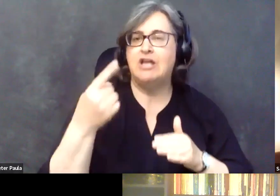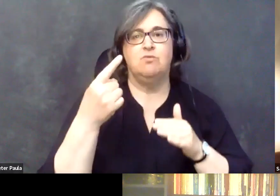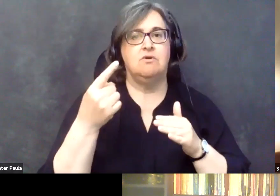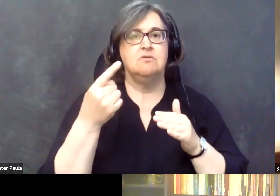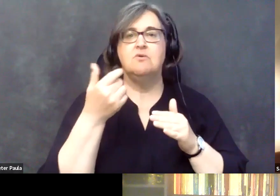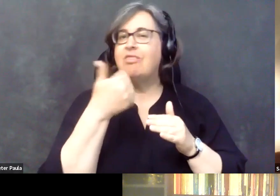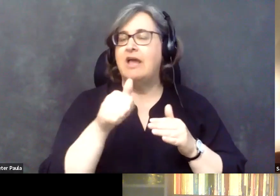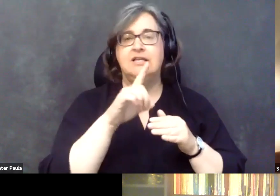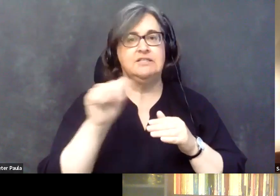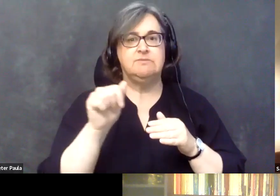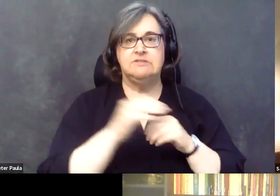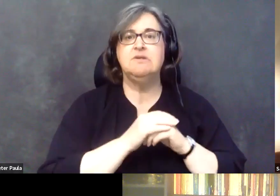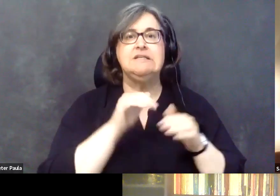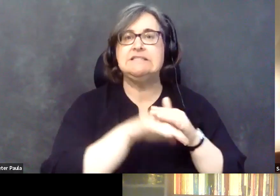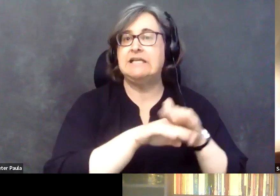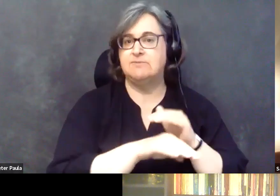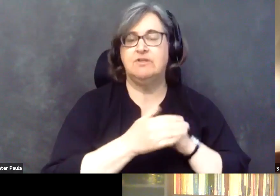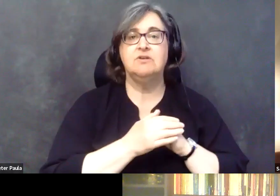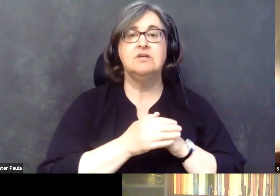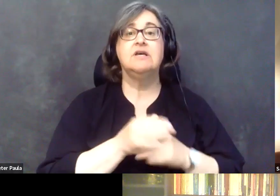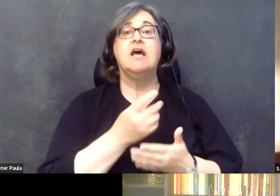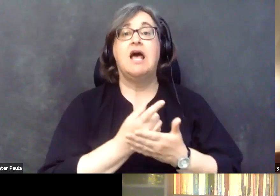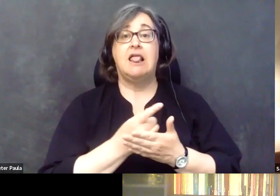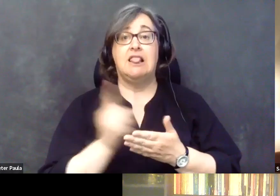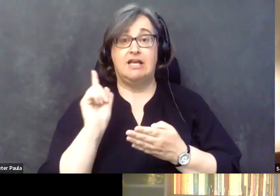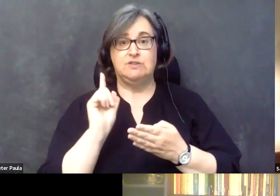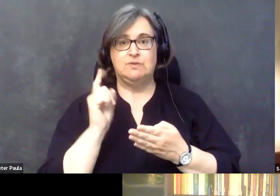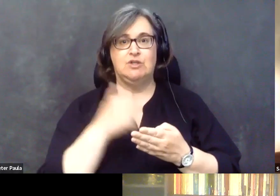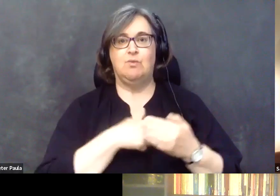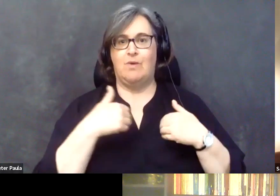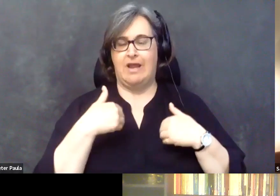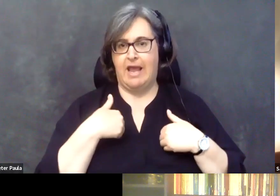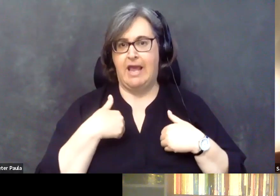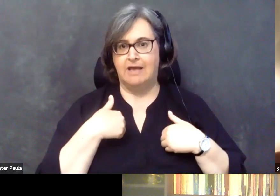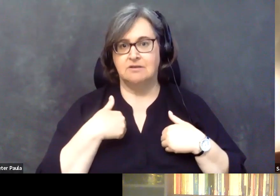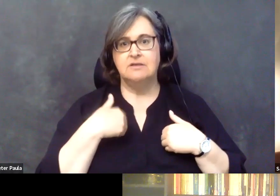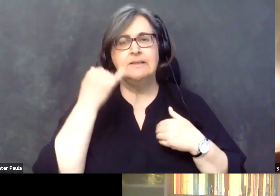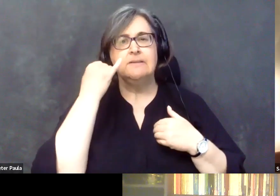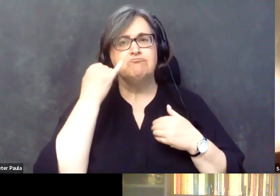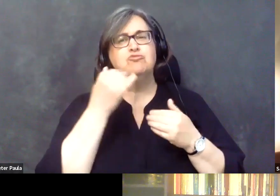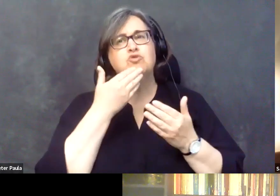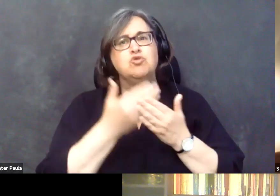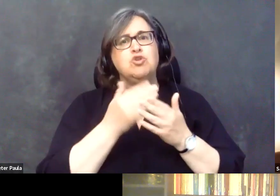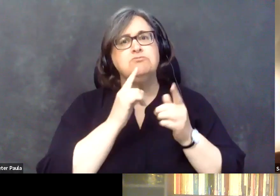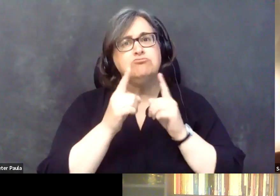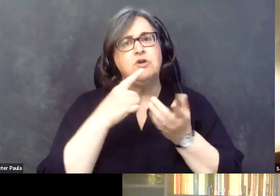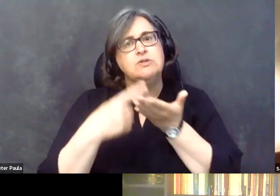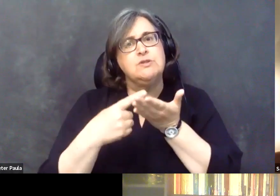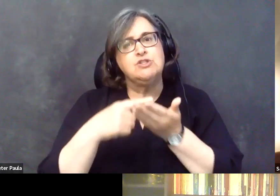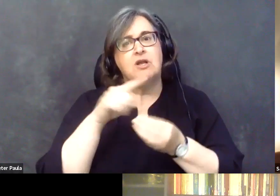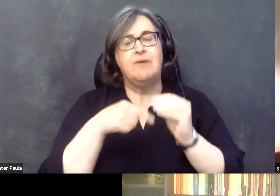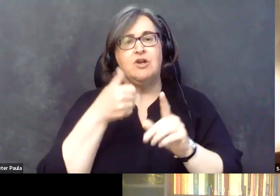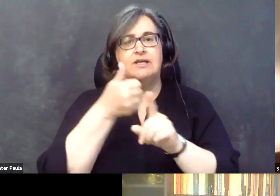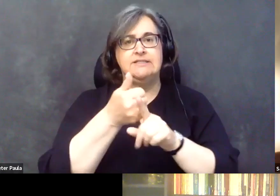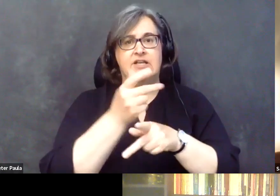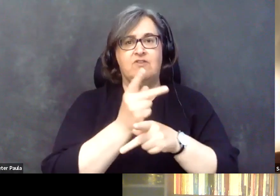then last week, we had a really great conversation about this notion of self-care. And how we can be